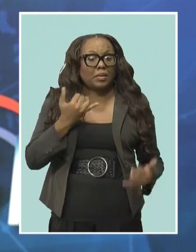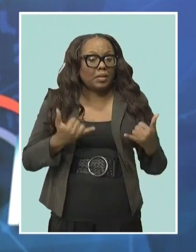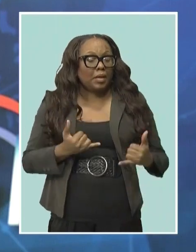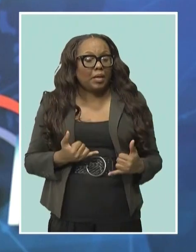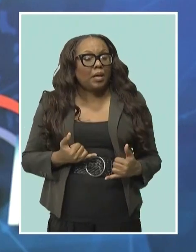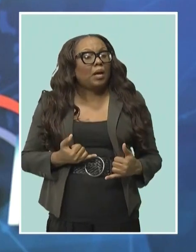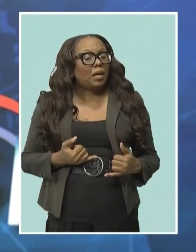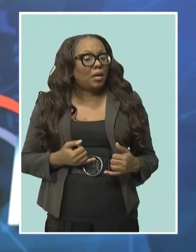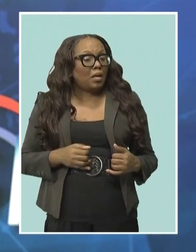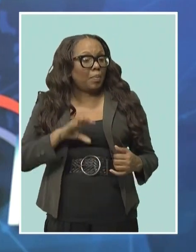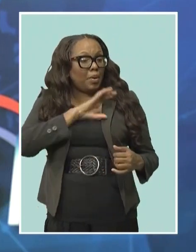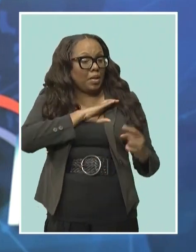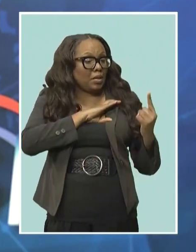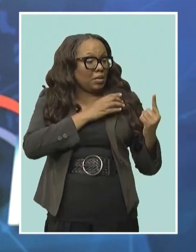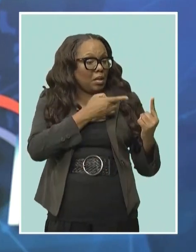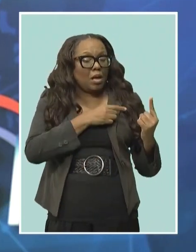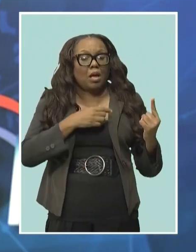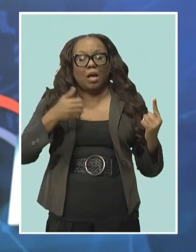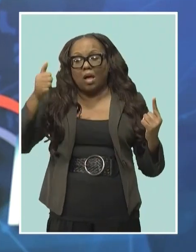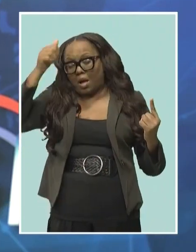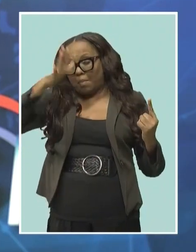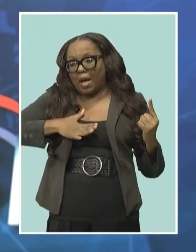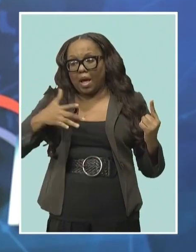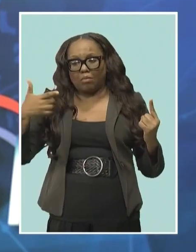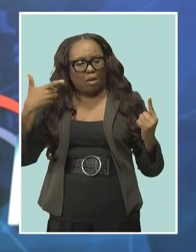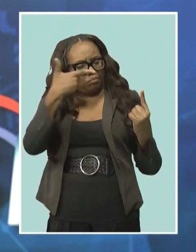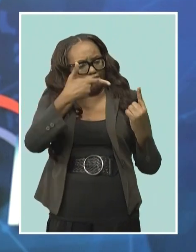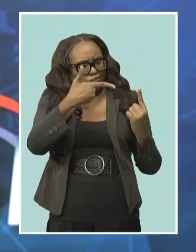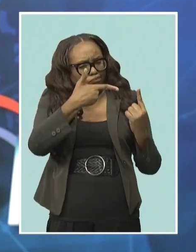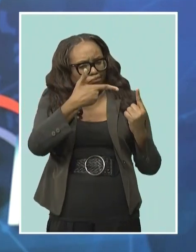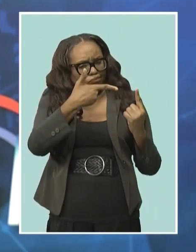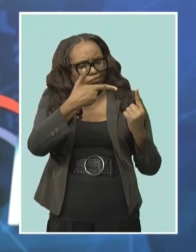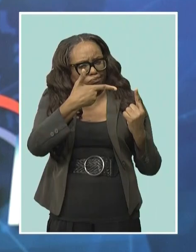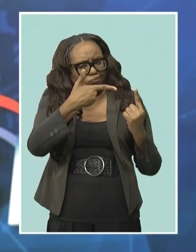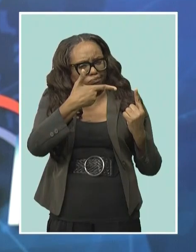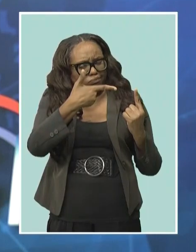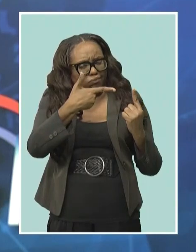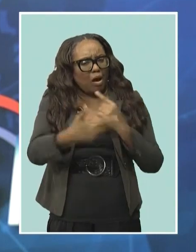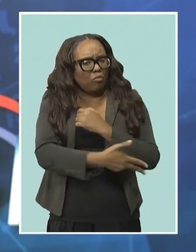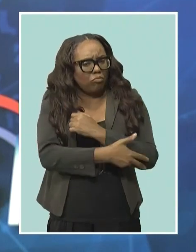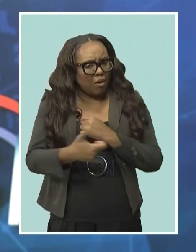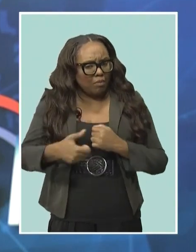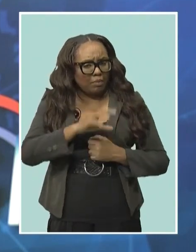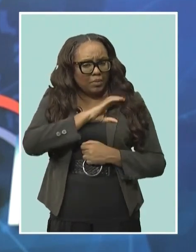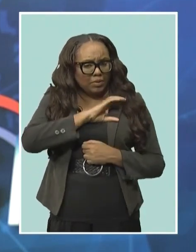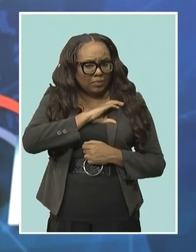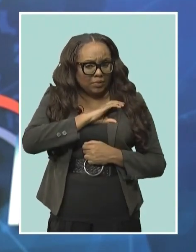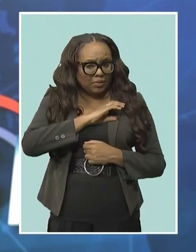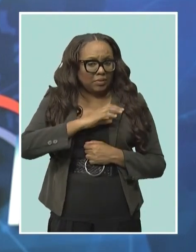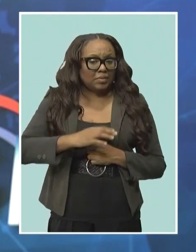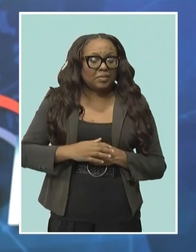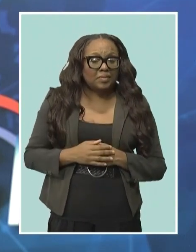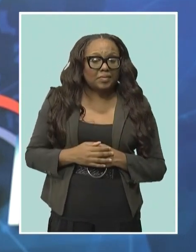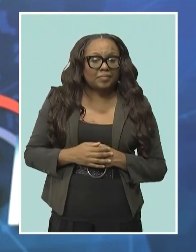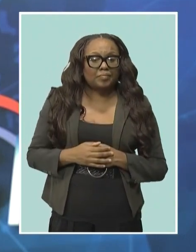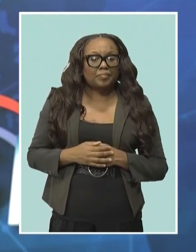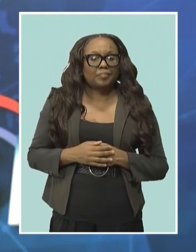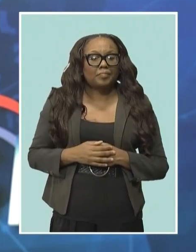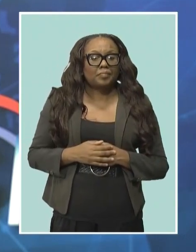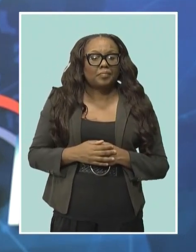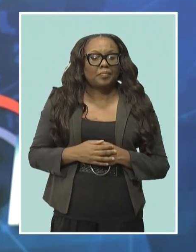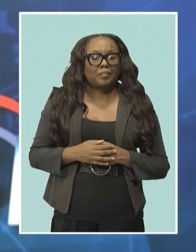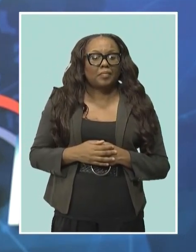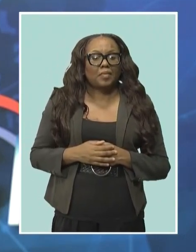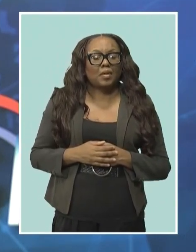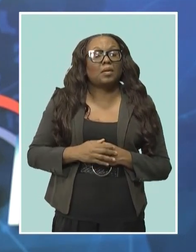This was confirmed by the Department of Communications and Public Affairs of the Barbalos Police Service, which indicated that lawmen were